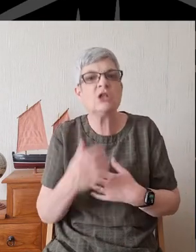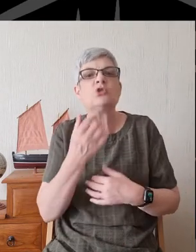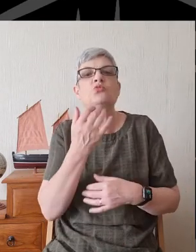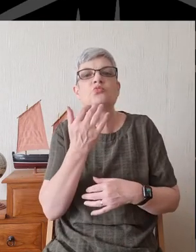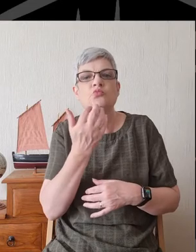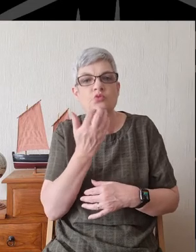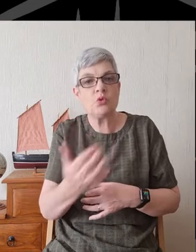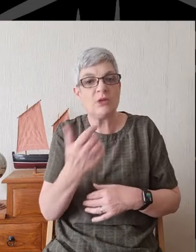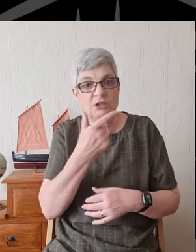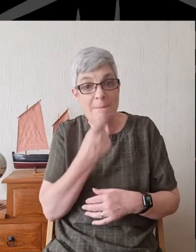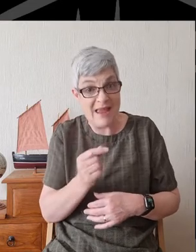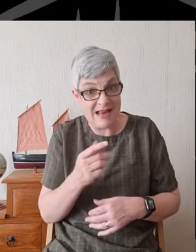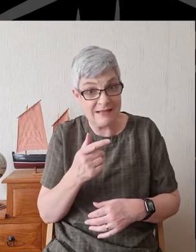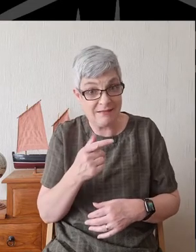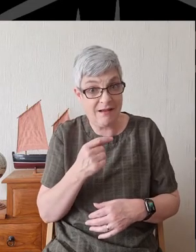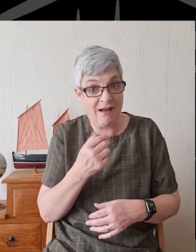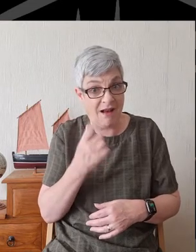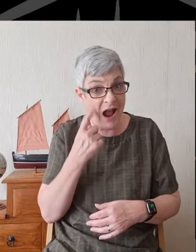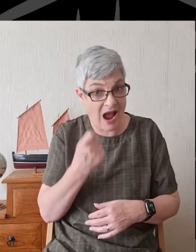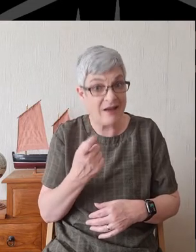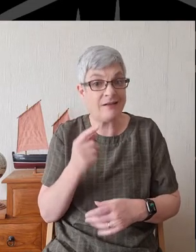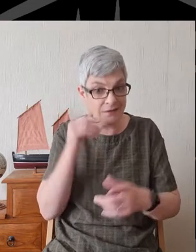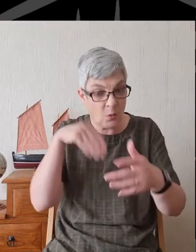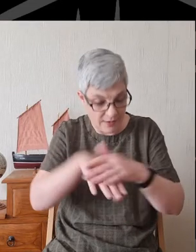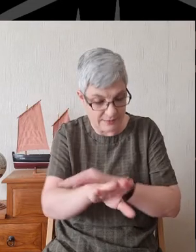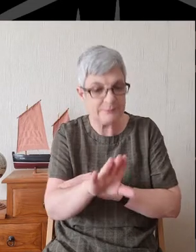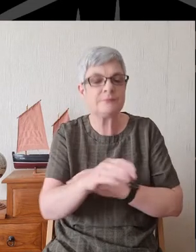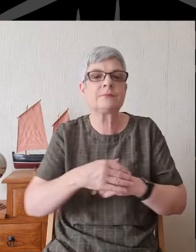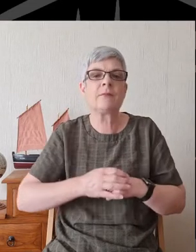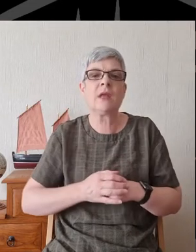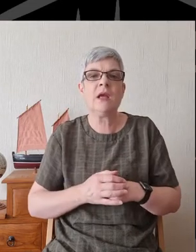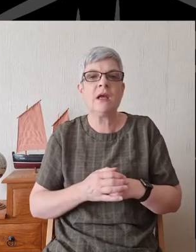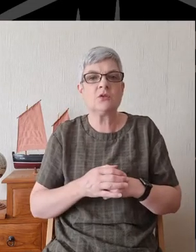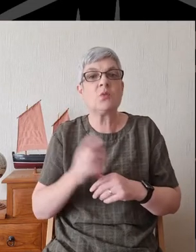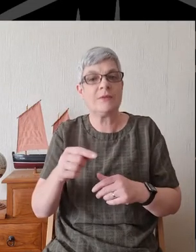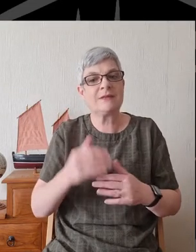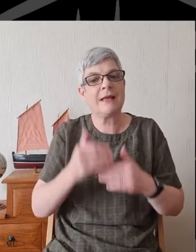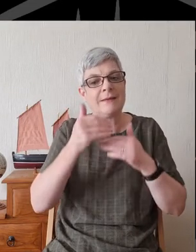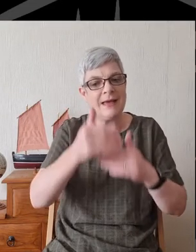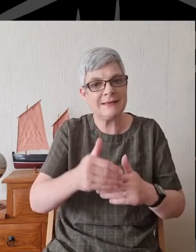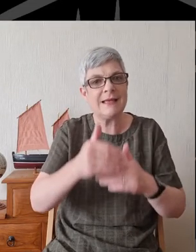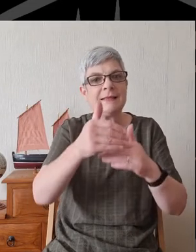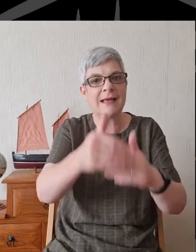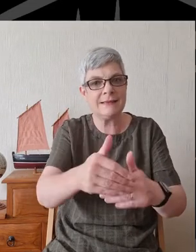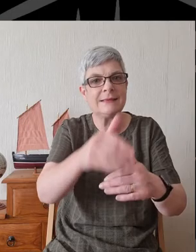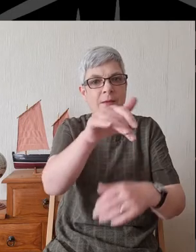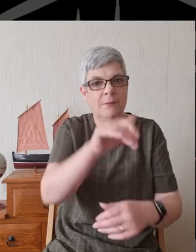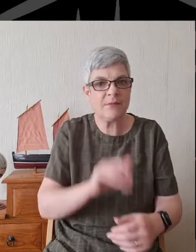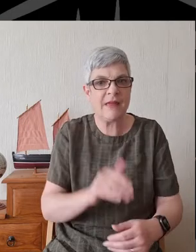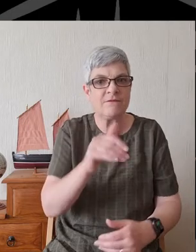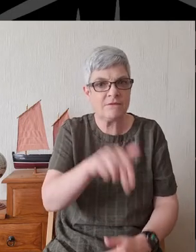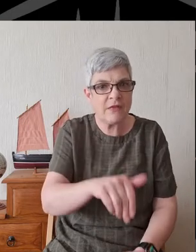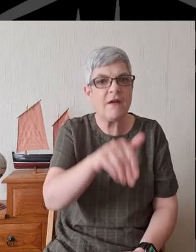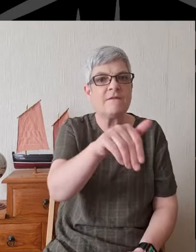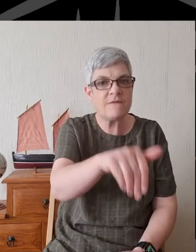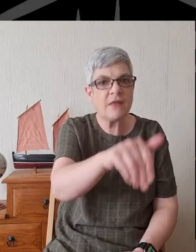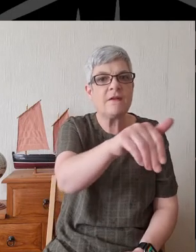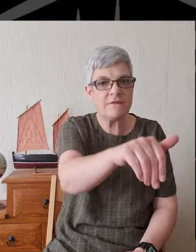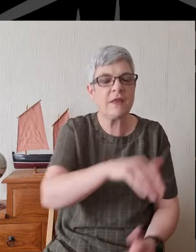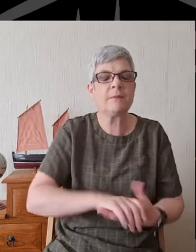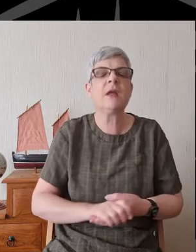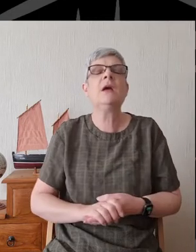of God and the very holy of holies in the center of the temple. But on the other side of Ezekiel, as he stood